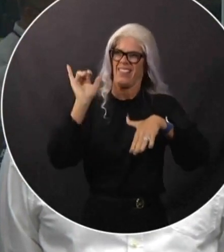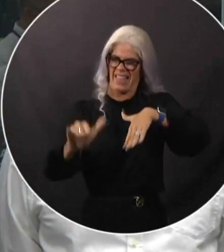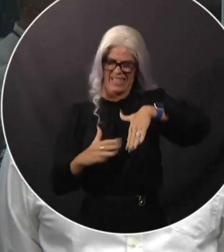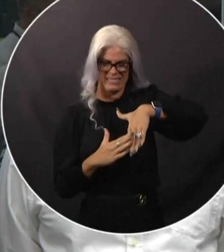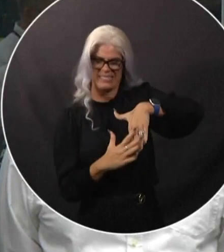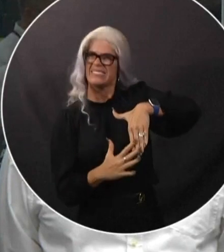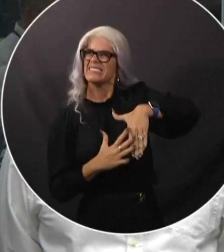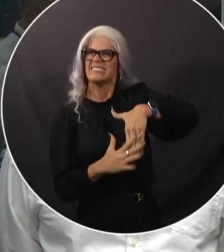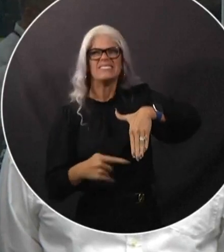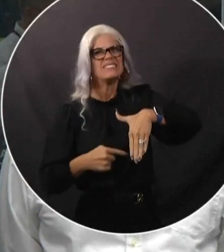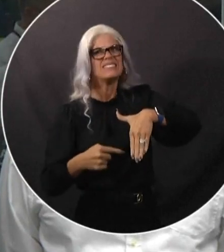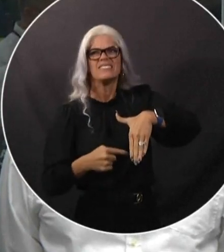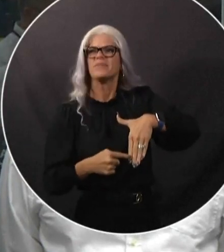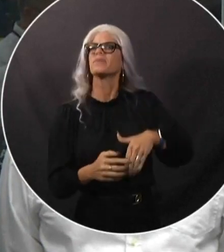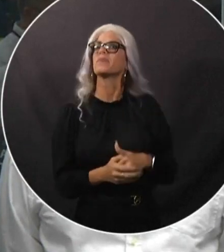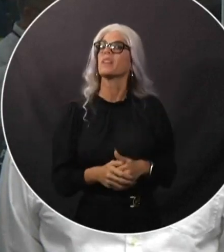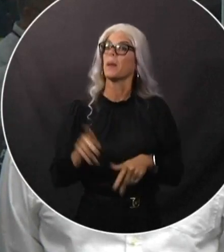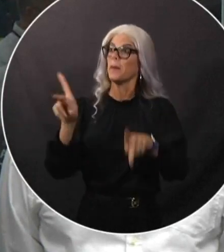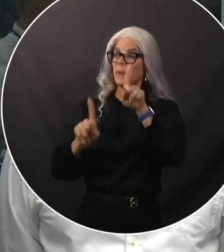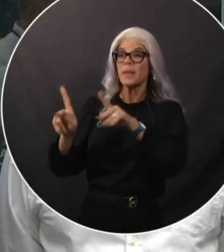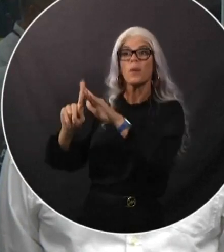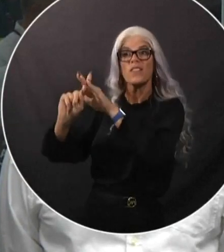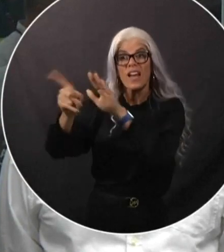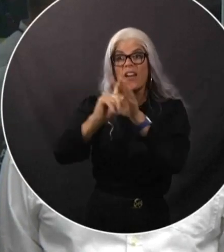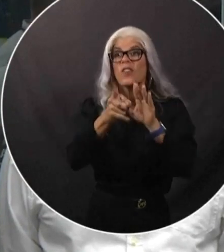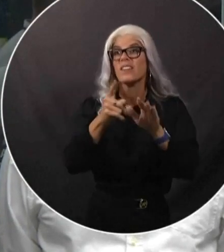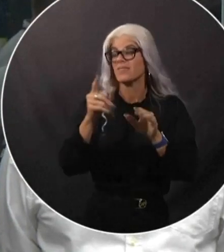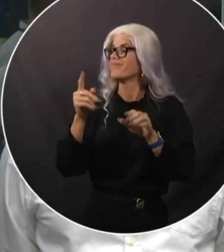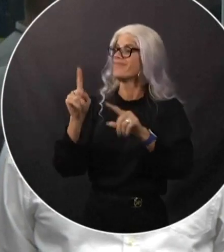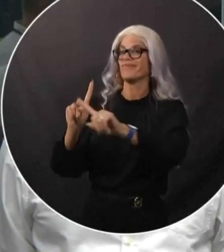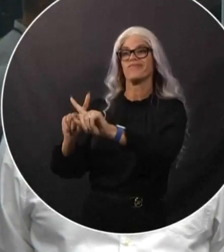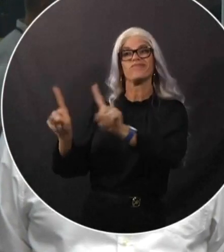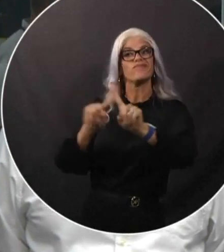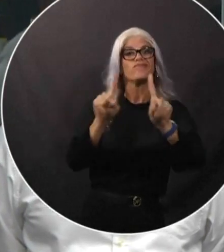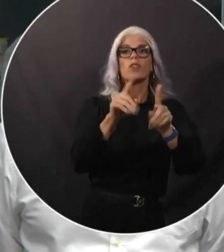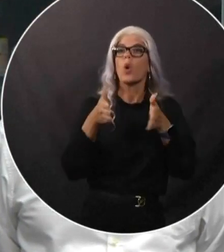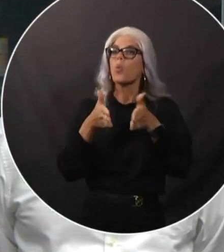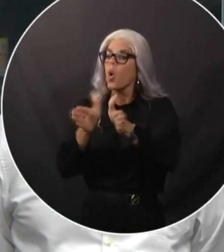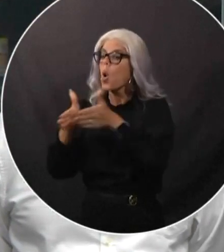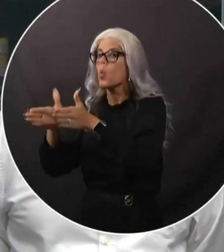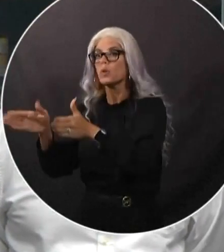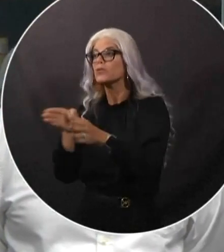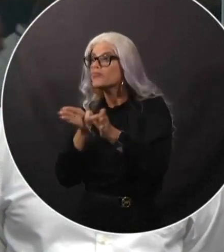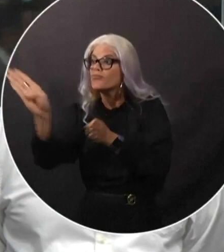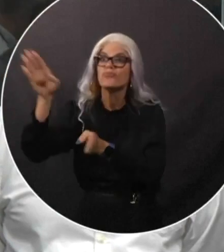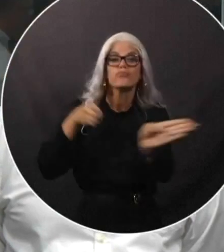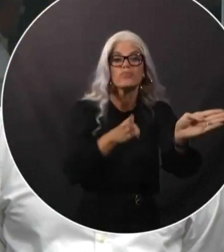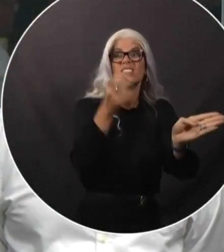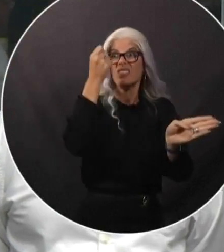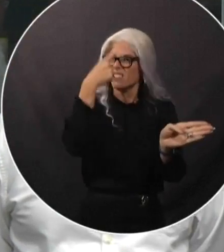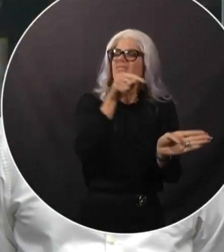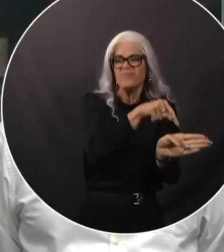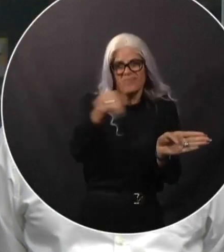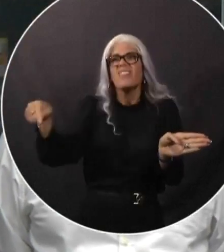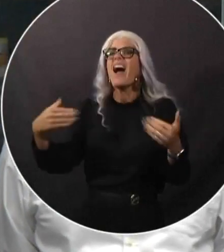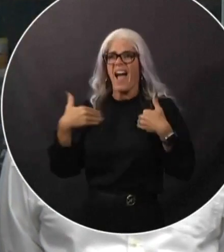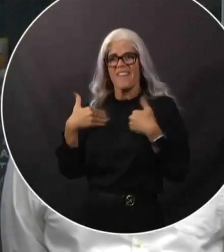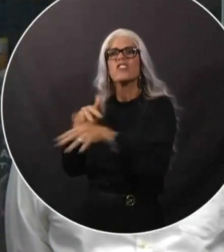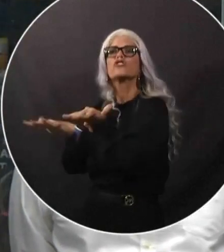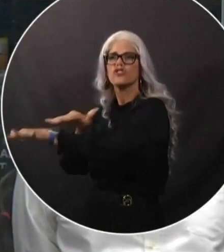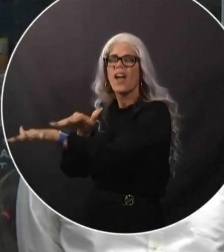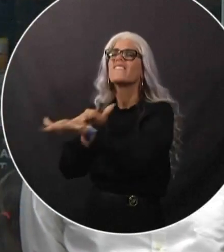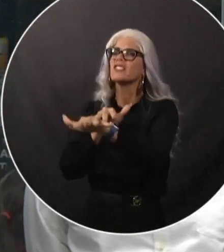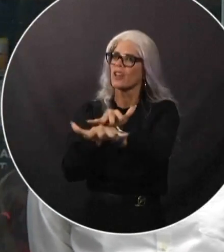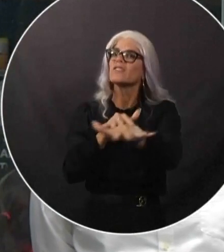are evacuating on different roadways. There has been traffic, but there has not yet been the